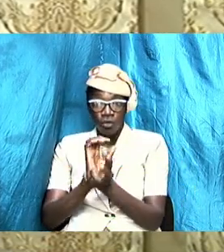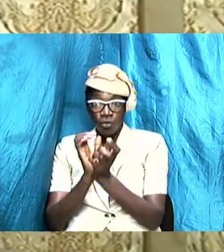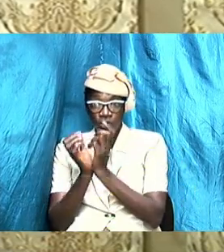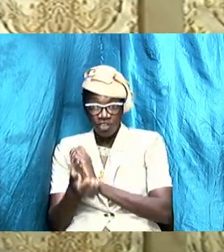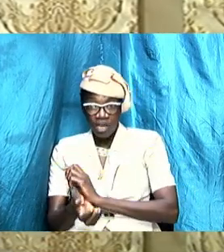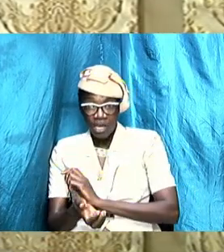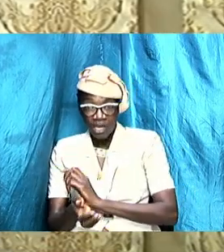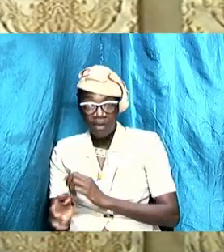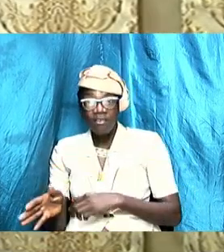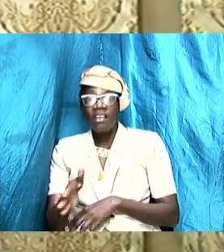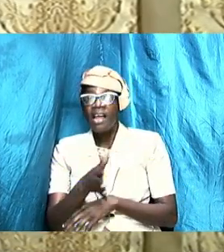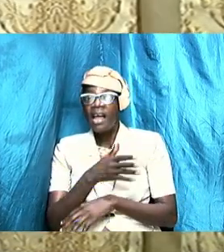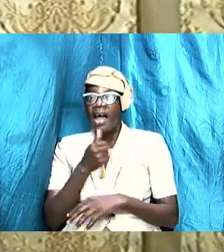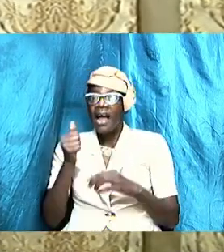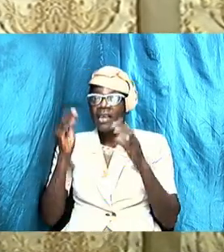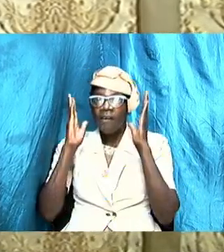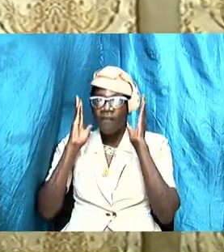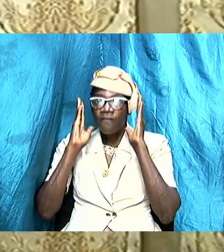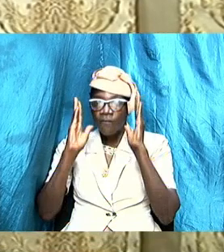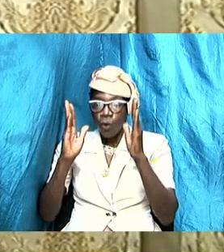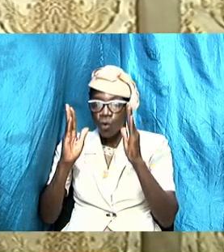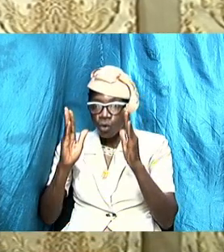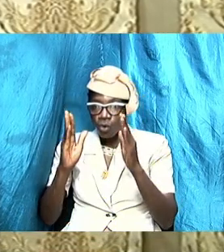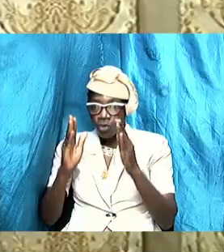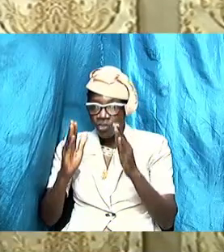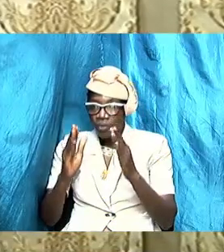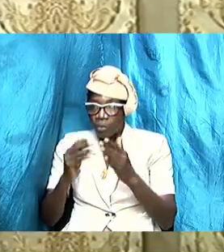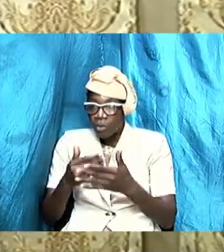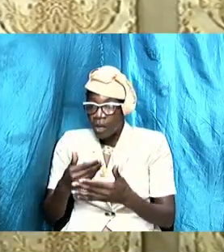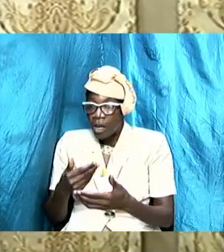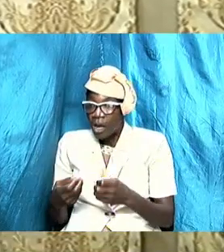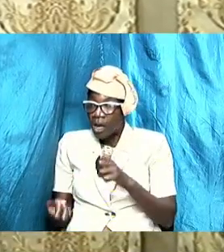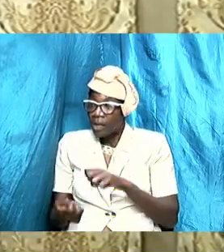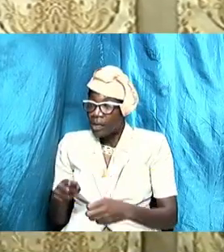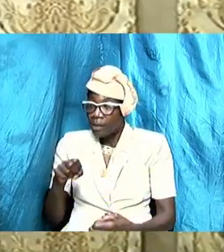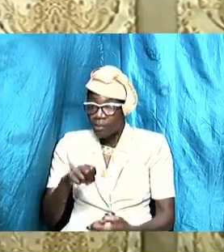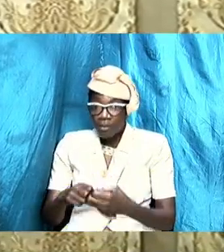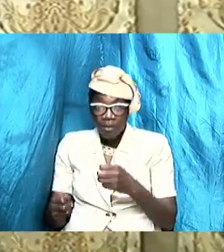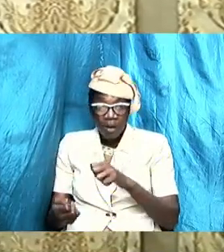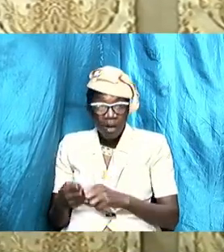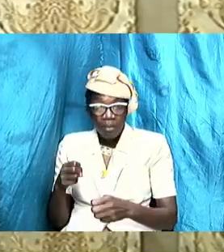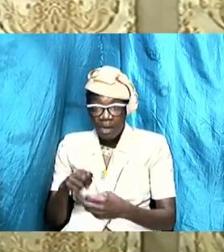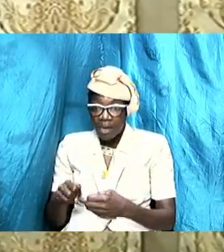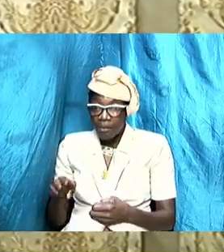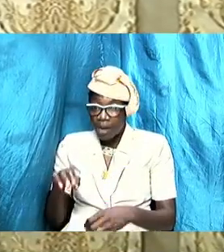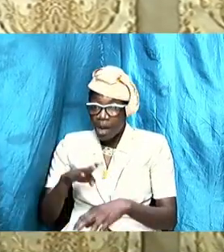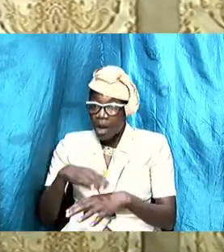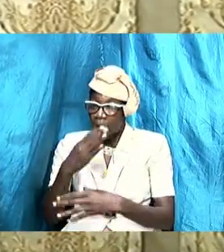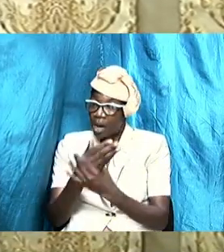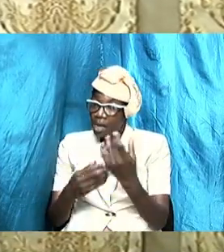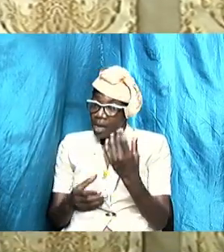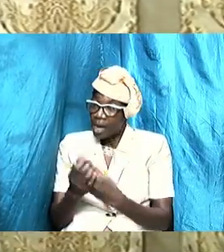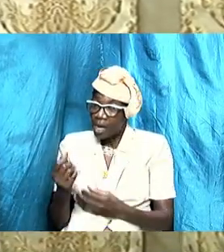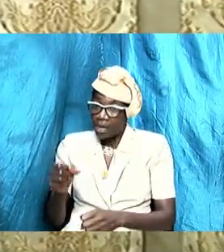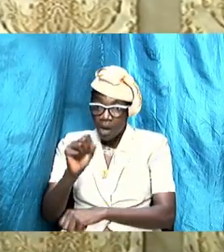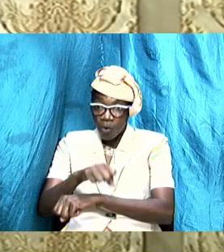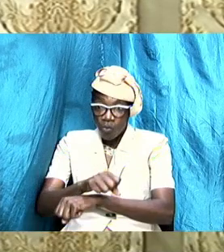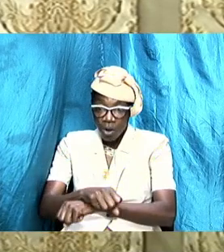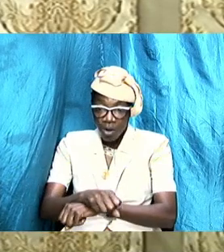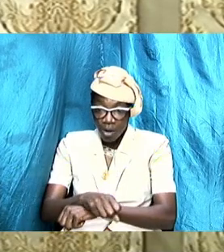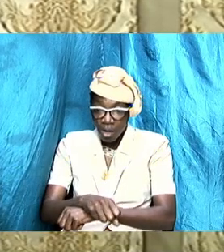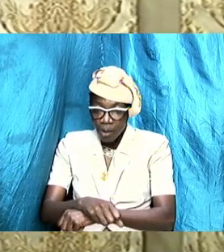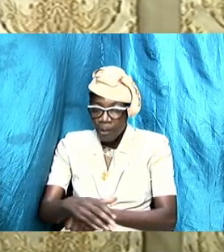to focus on the matter, the issue that is on hand and deal with it to its